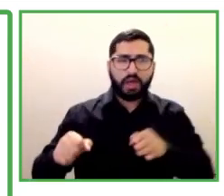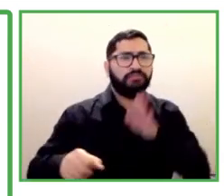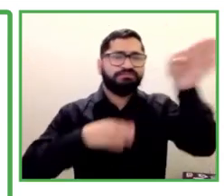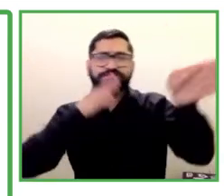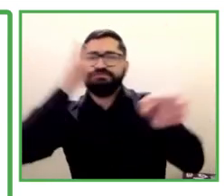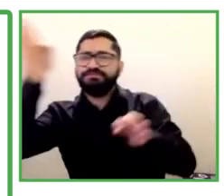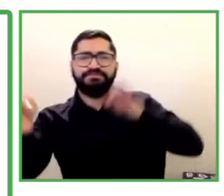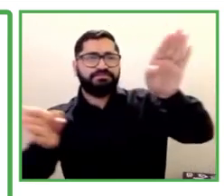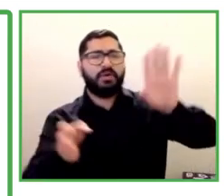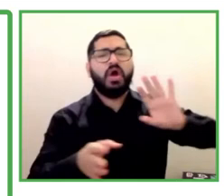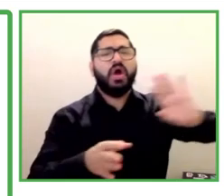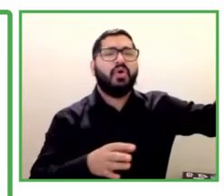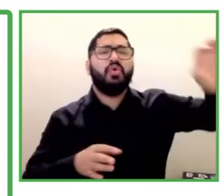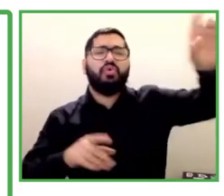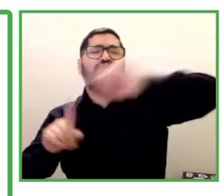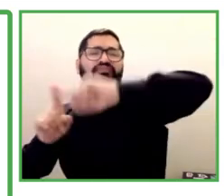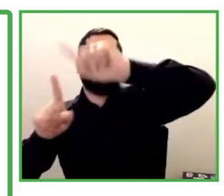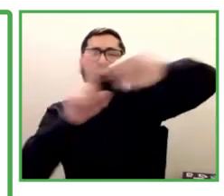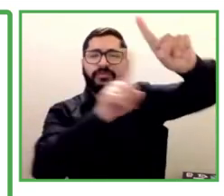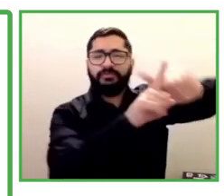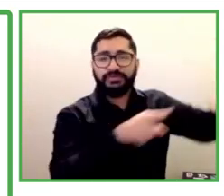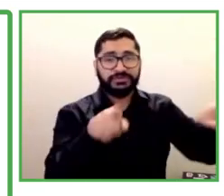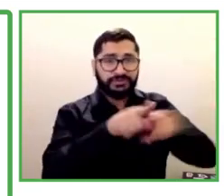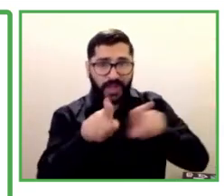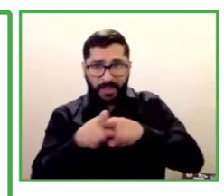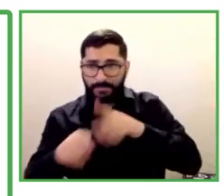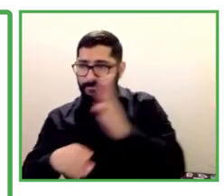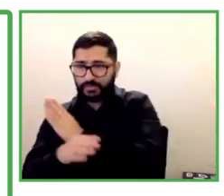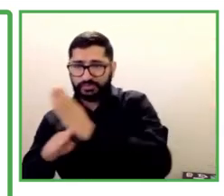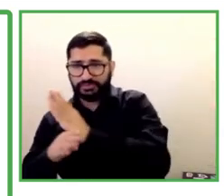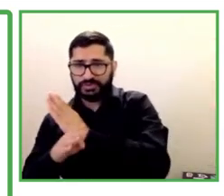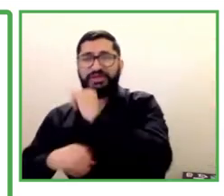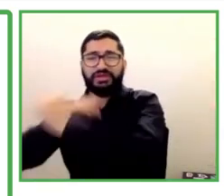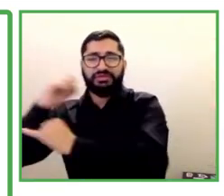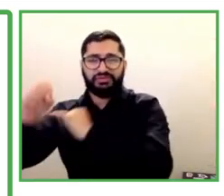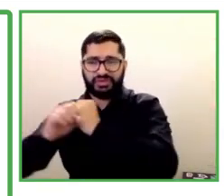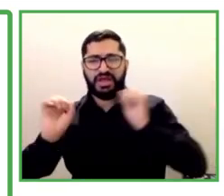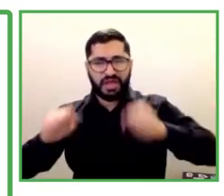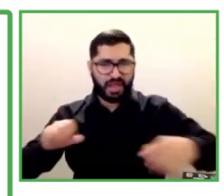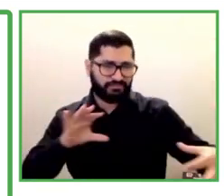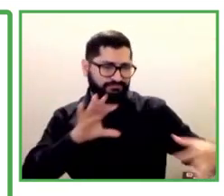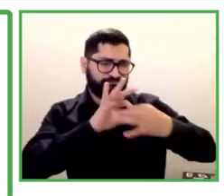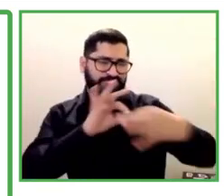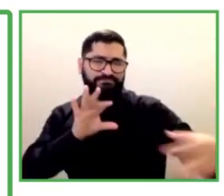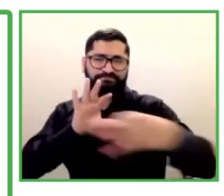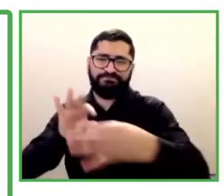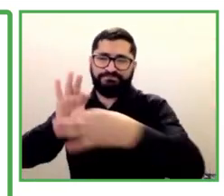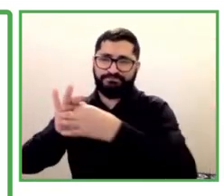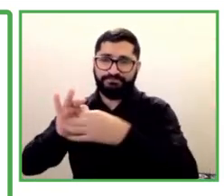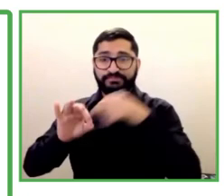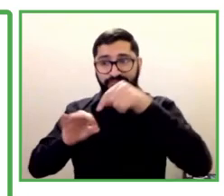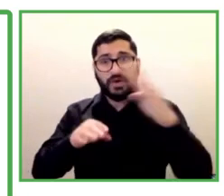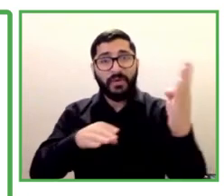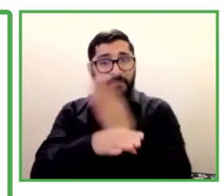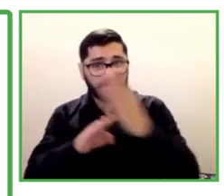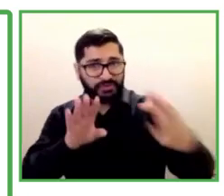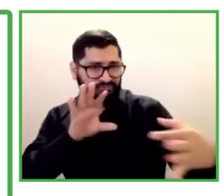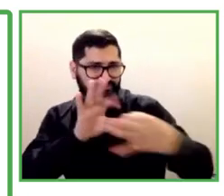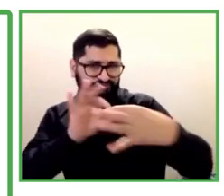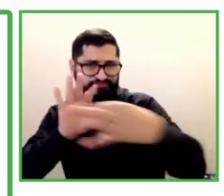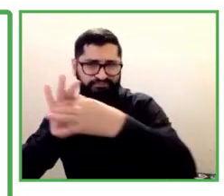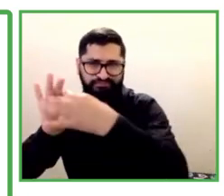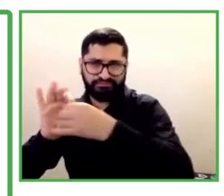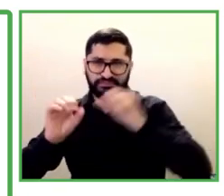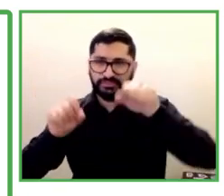multinational out there, please remember that all our services are value for money, value added,